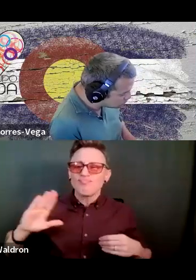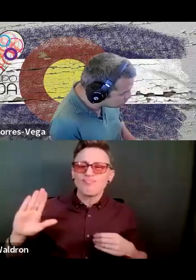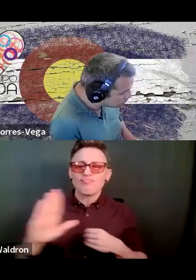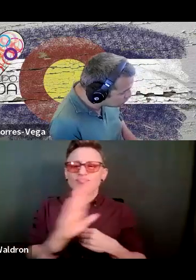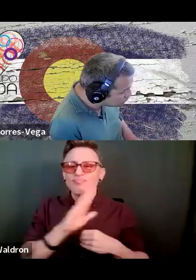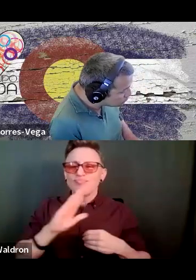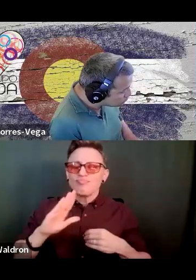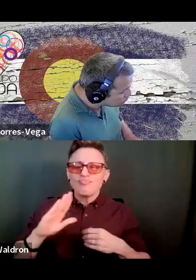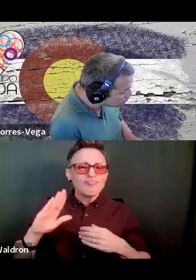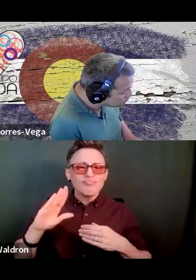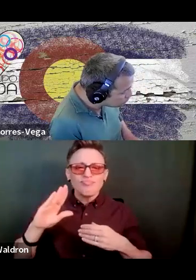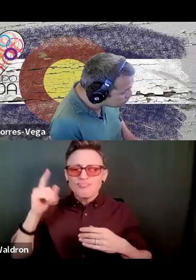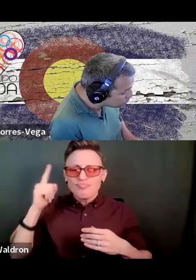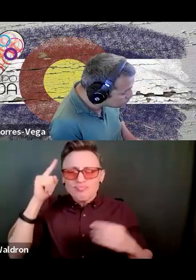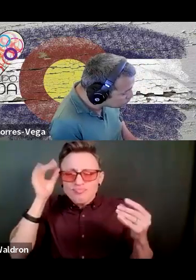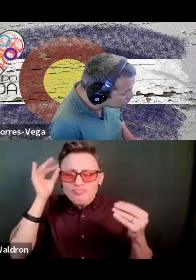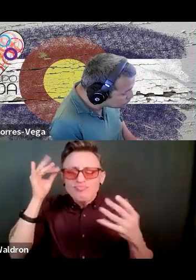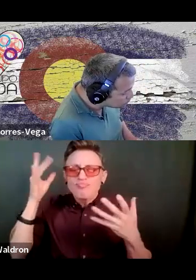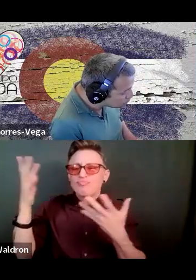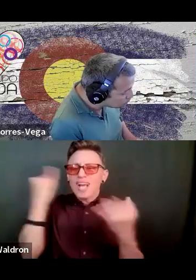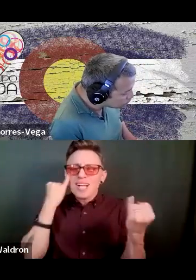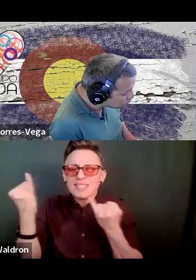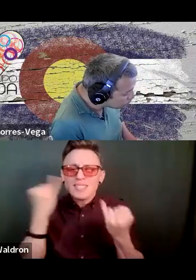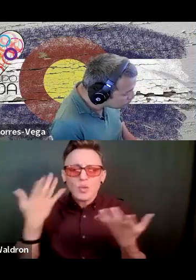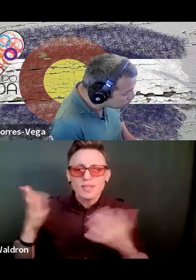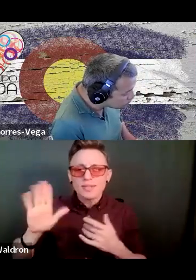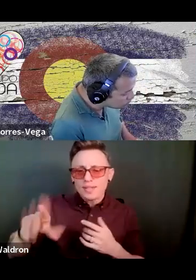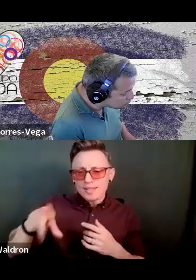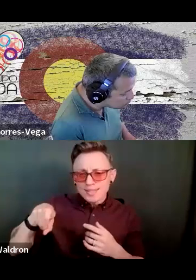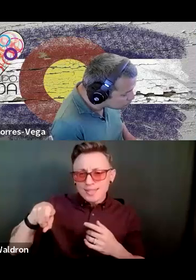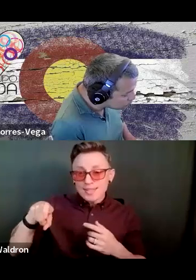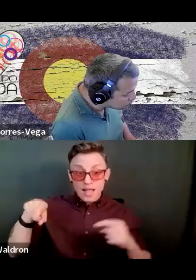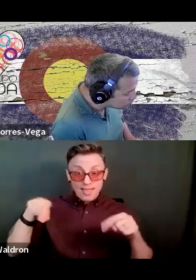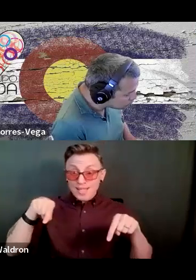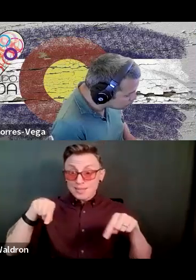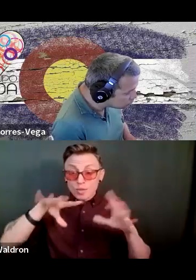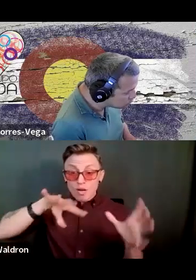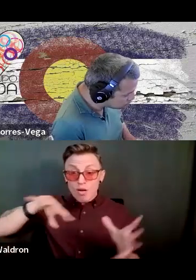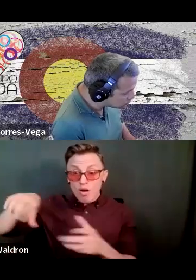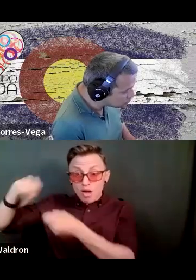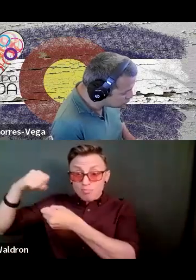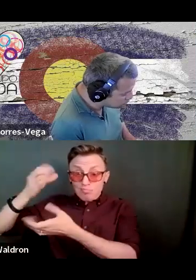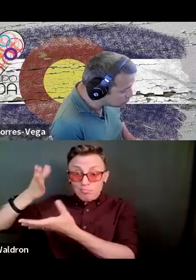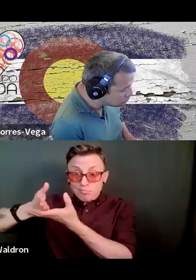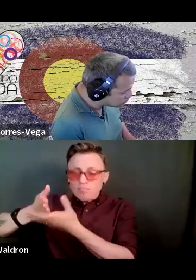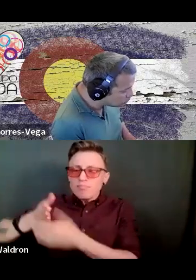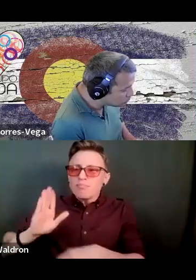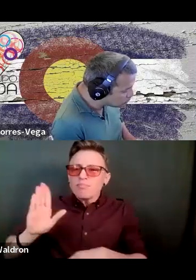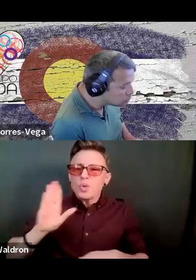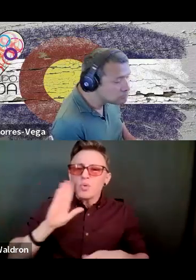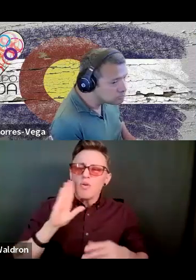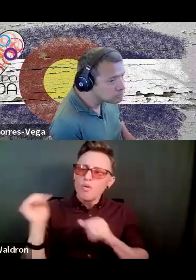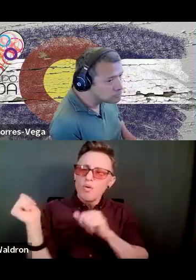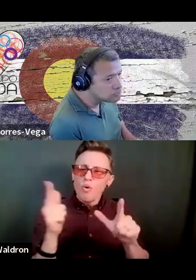community to talk about what their needs are, because we can't stop doing this. I commend all the allies, all the advocates for